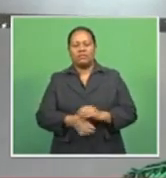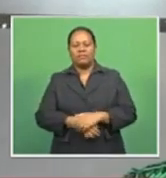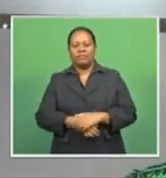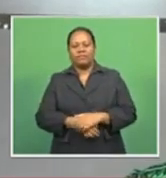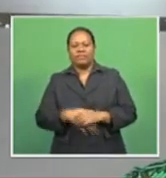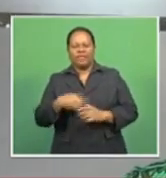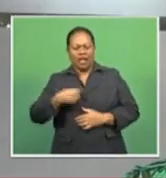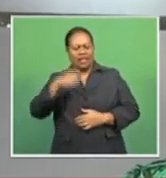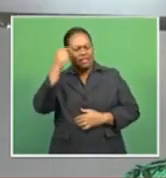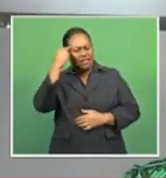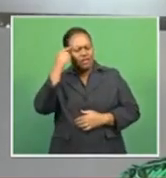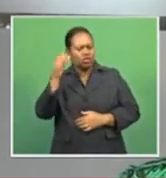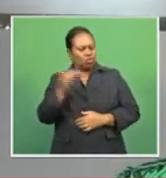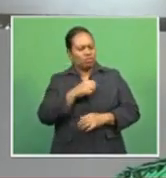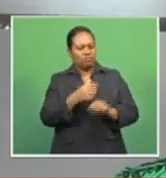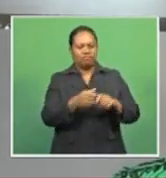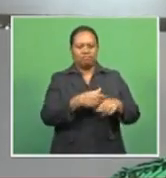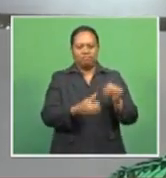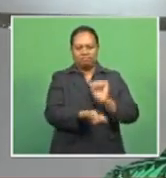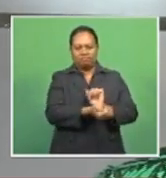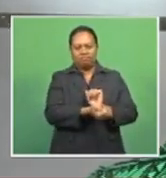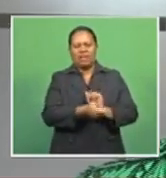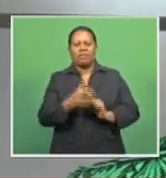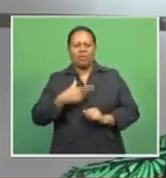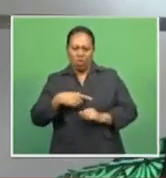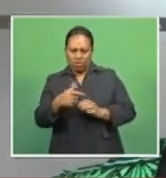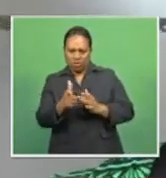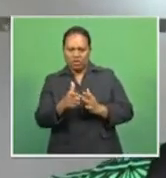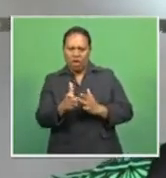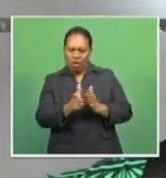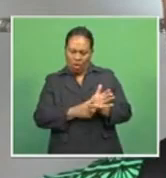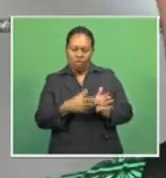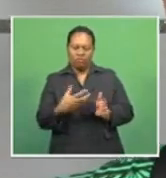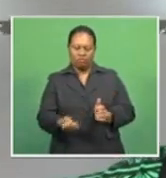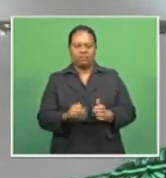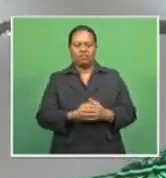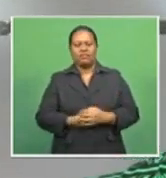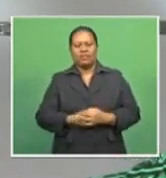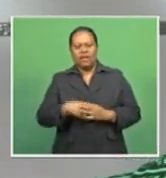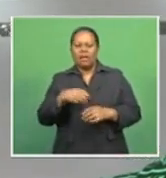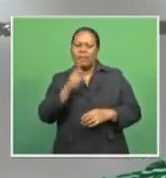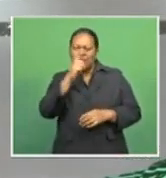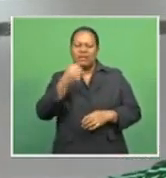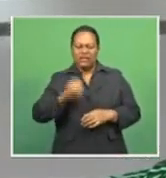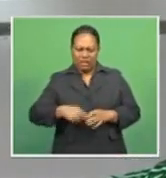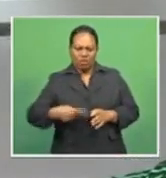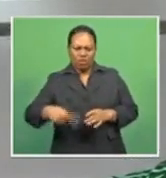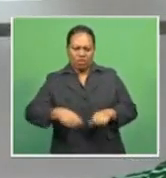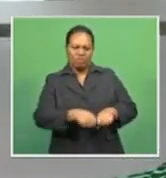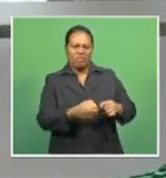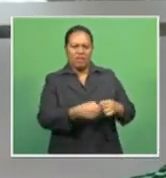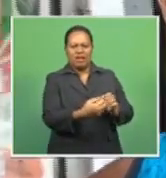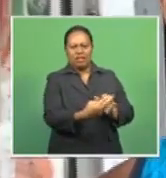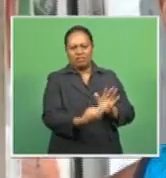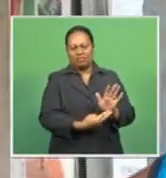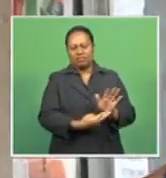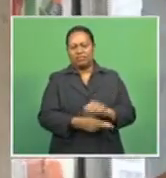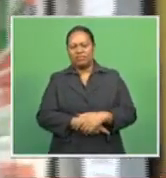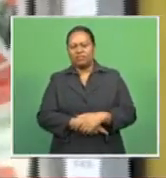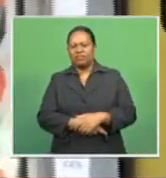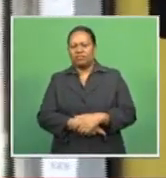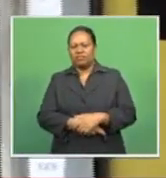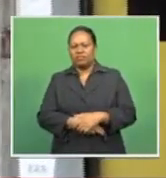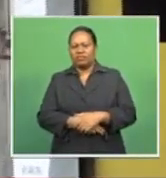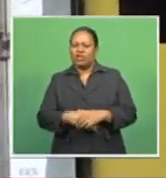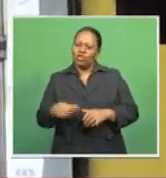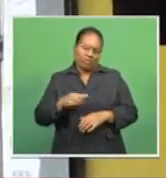I think they should be taken to task because the law has been laid out and people tend to bend and break them so they should face the full brunt of the law. They are